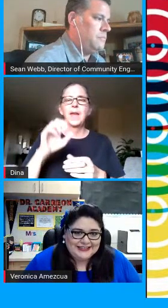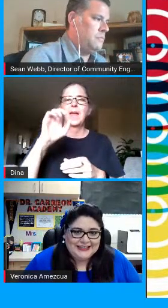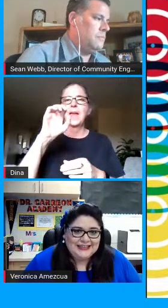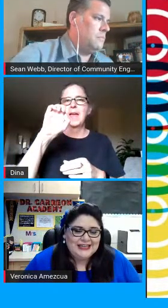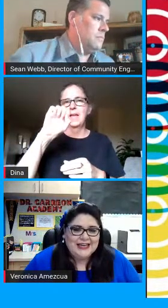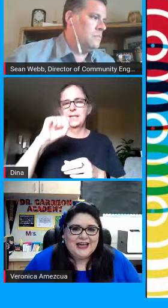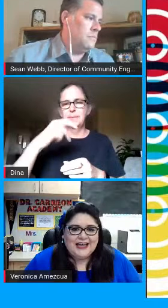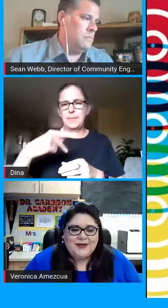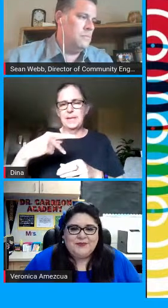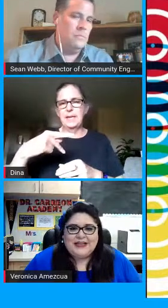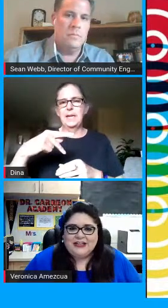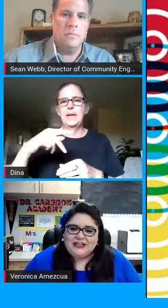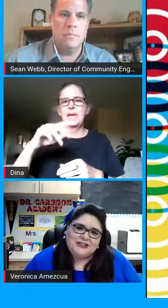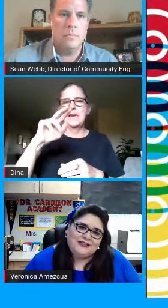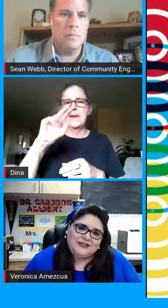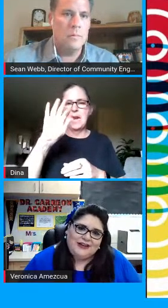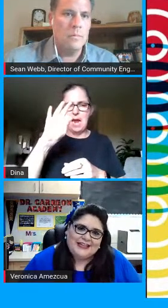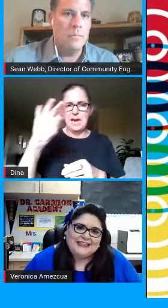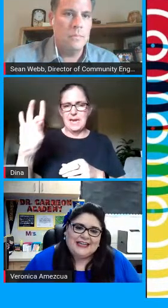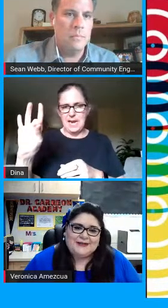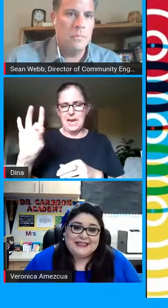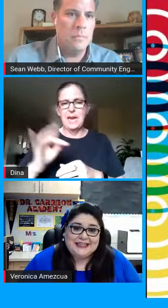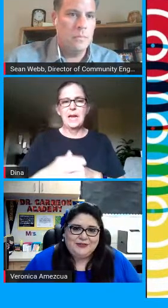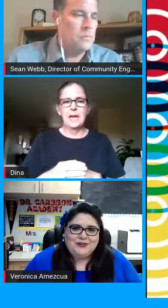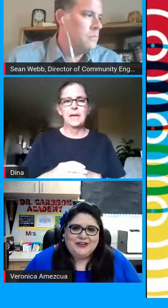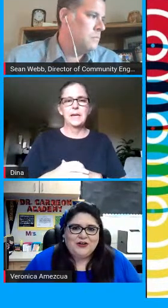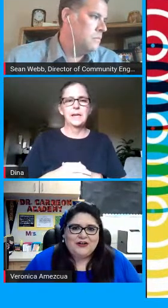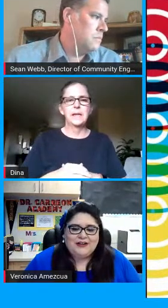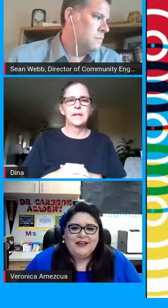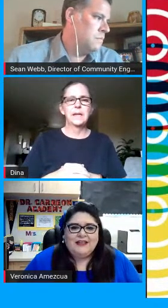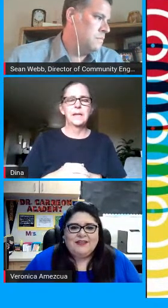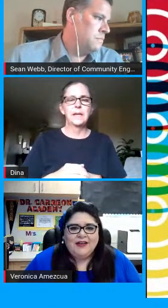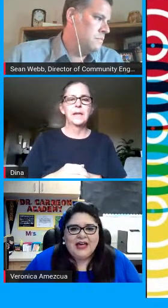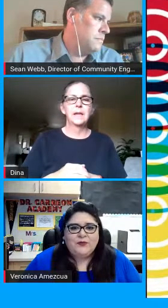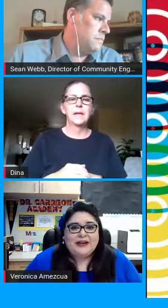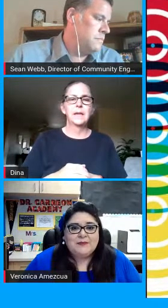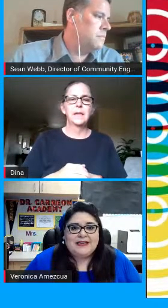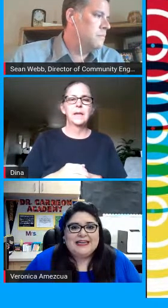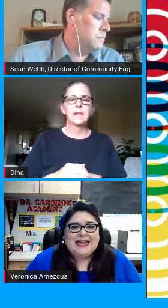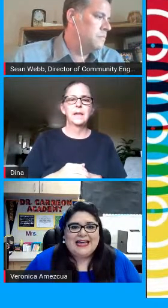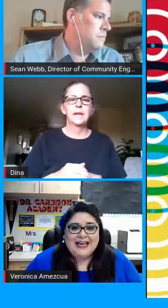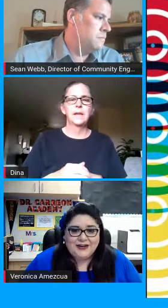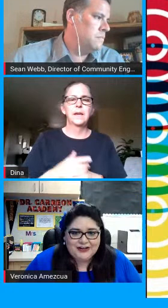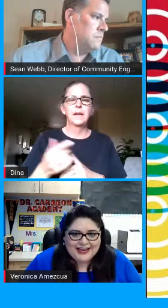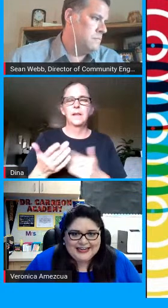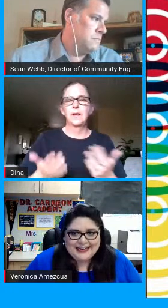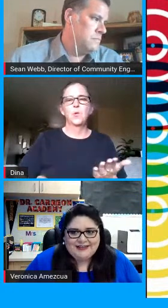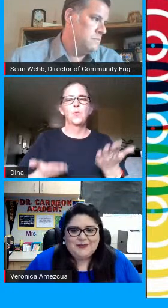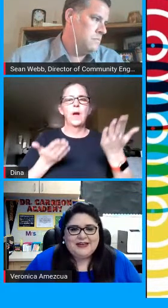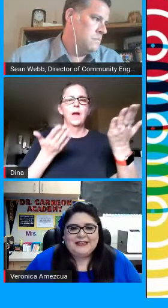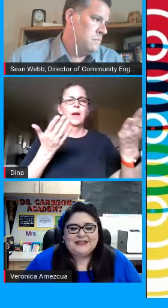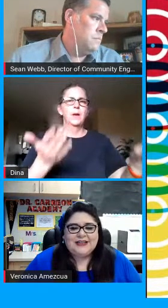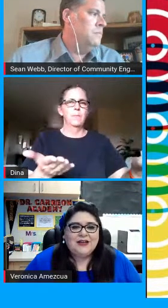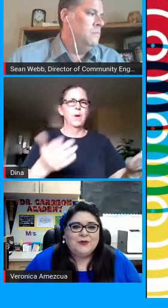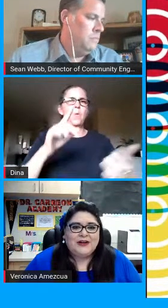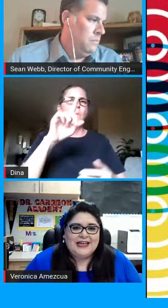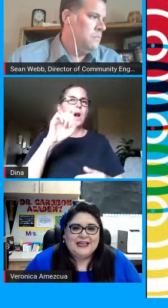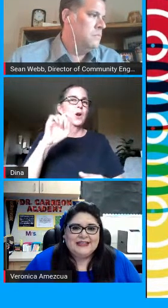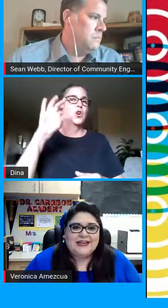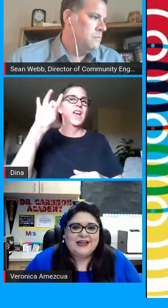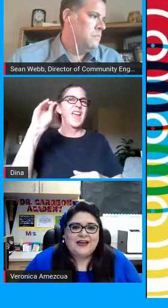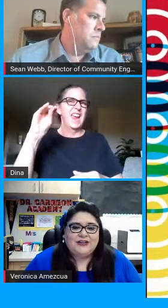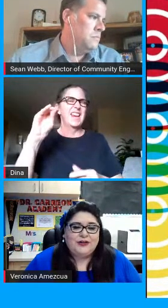as you can see and get grades tk through kindergarten they'll have recommended 180 daily minutes